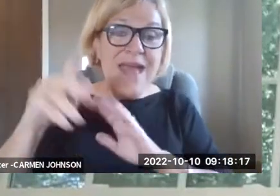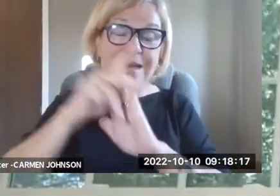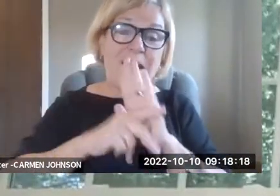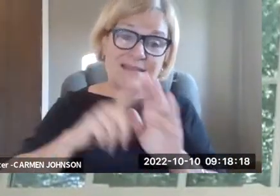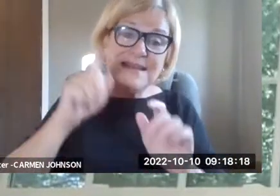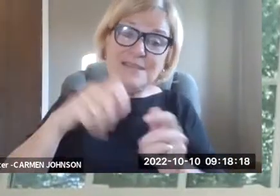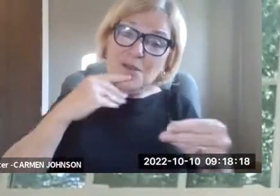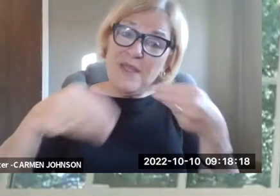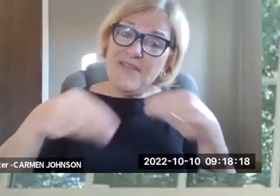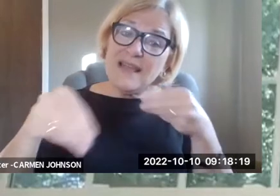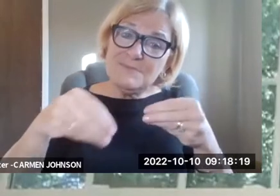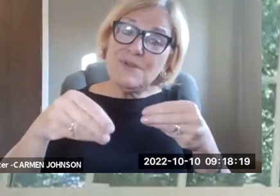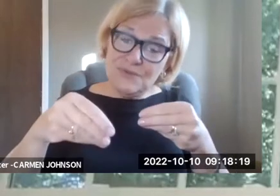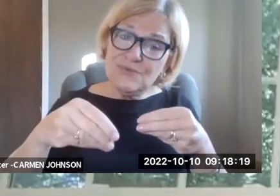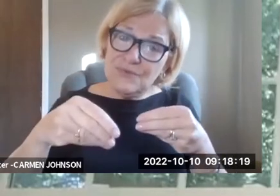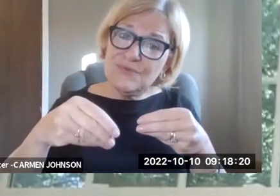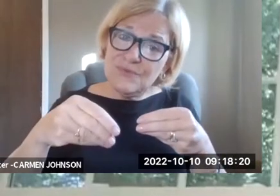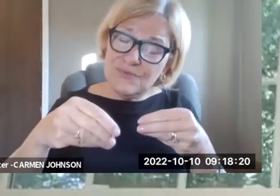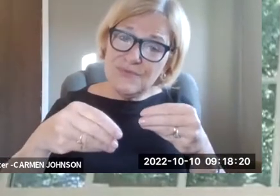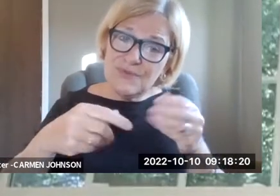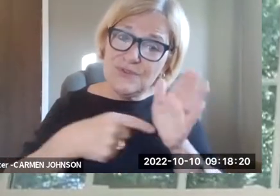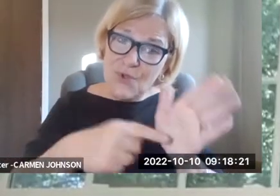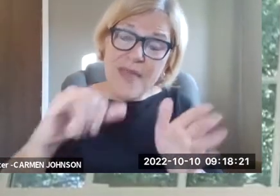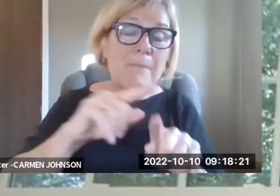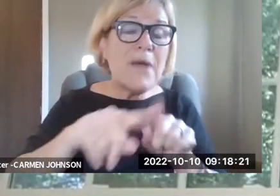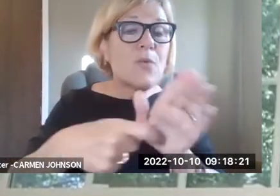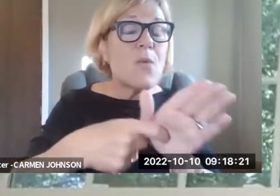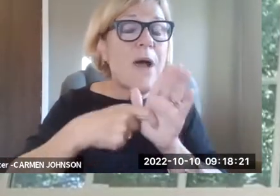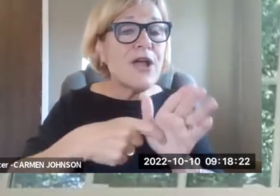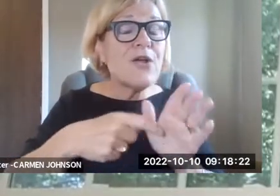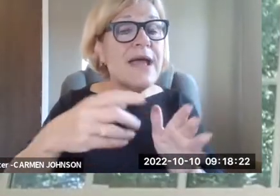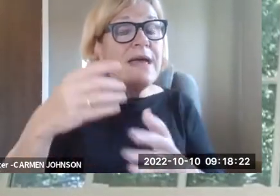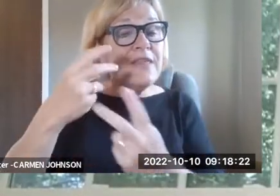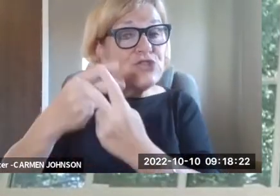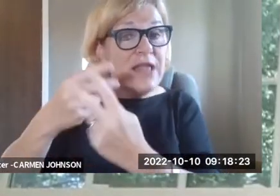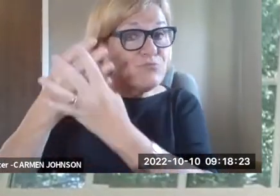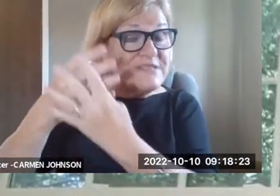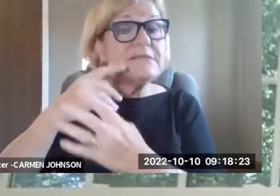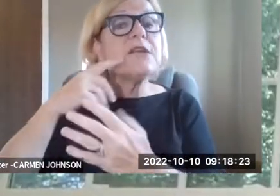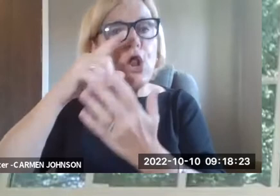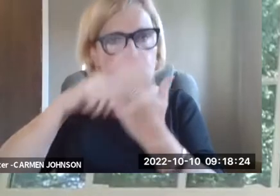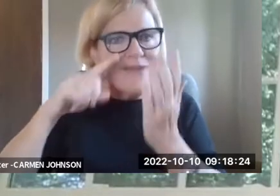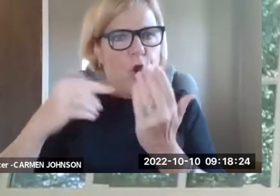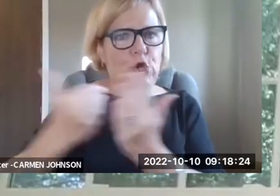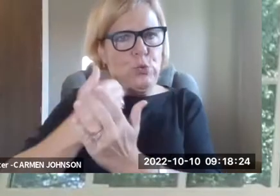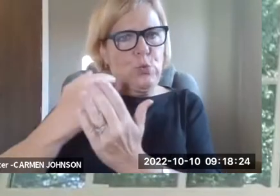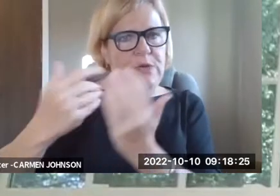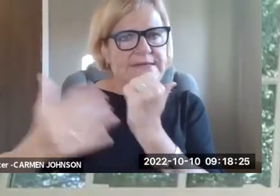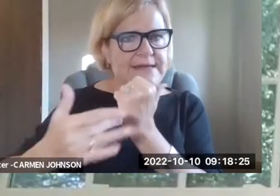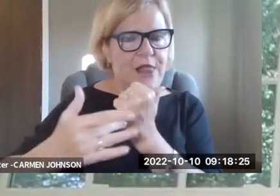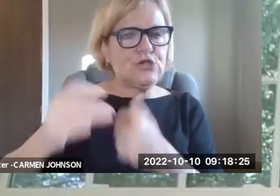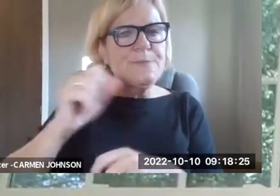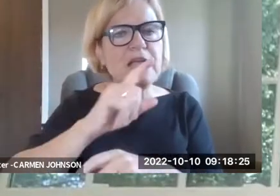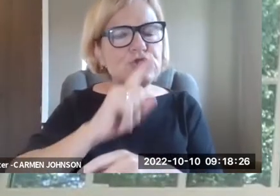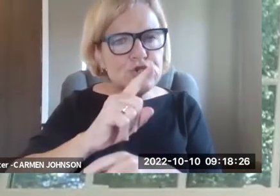the best tool that we have today may not be the best tool that we have a year from now or two years from now. And policies both need to be flexible enough to account for that, but